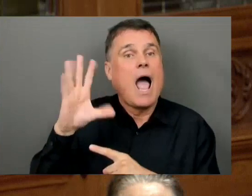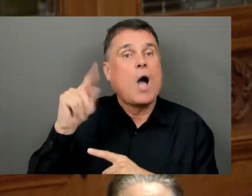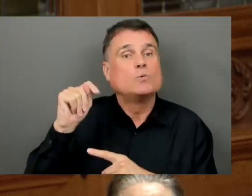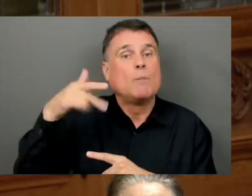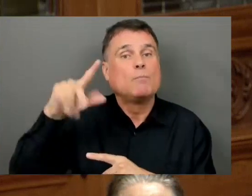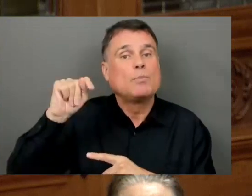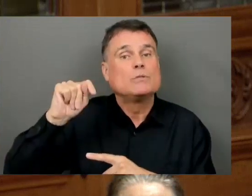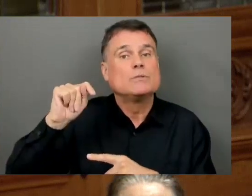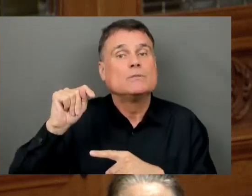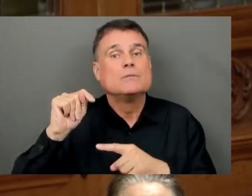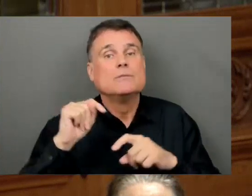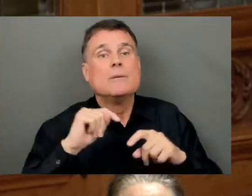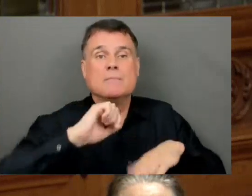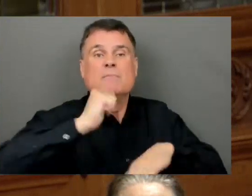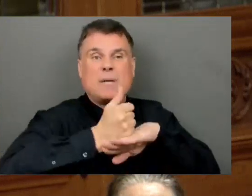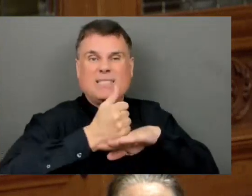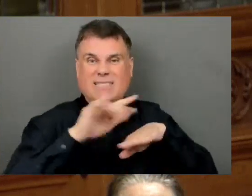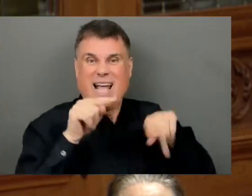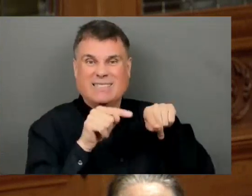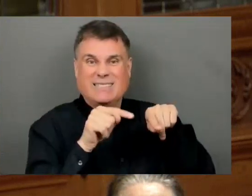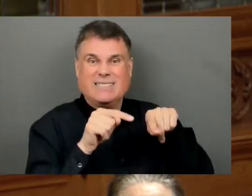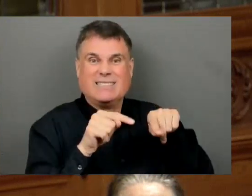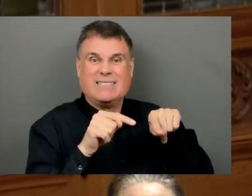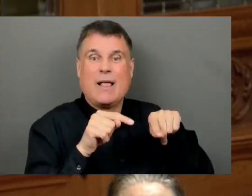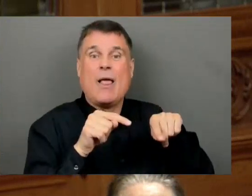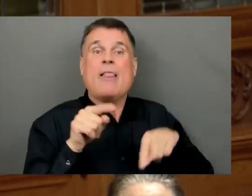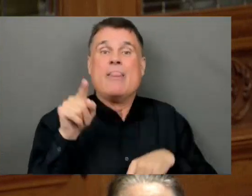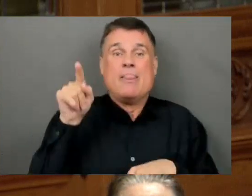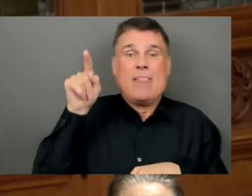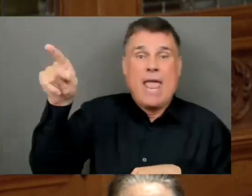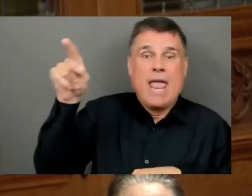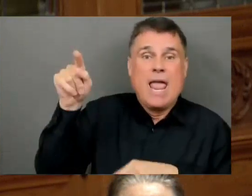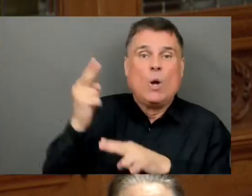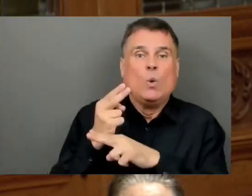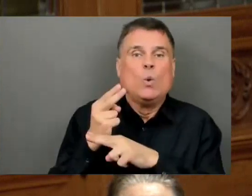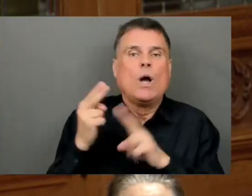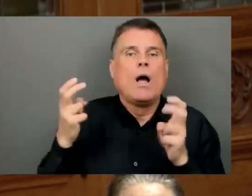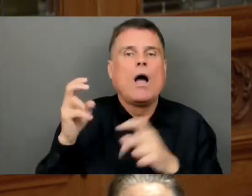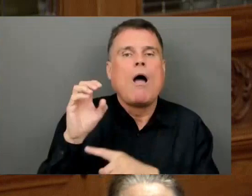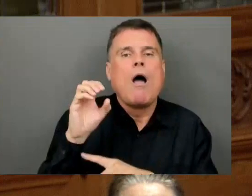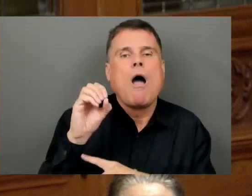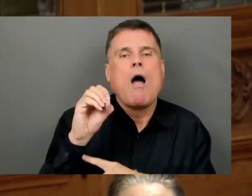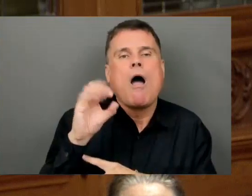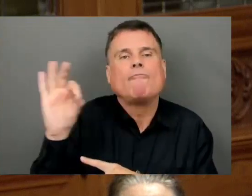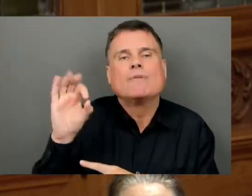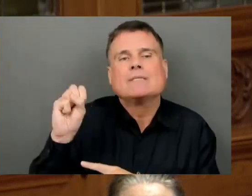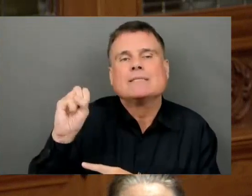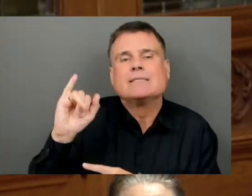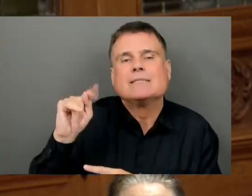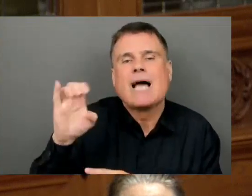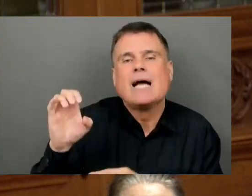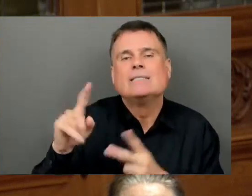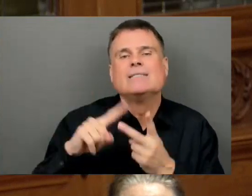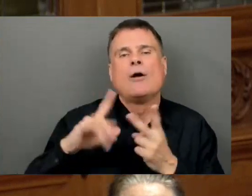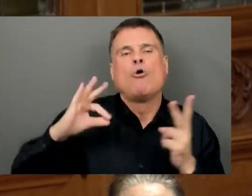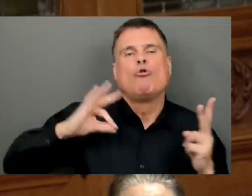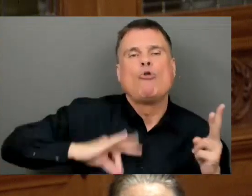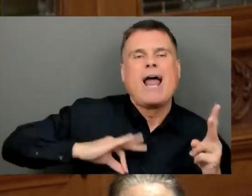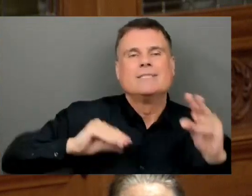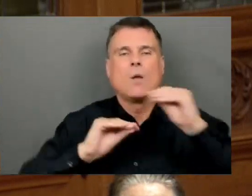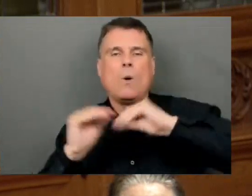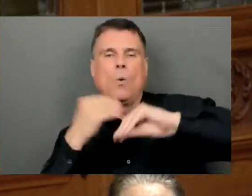for a portion of their emissions. However, research has found that carbon offsets are often unreliable and overcount